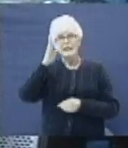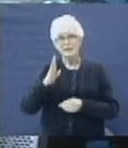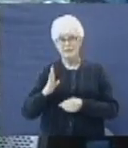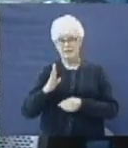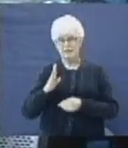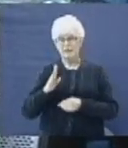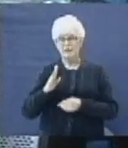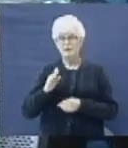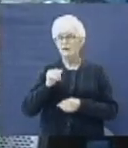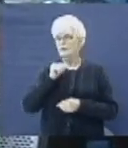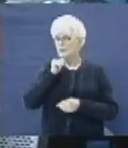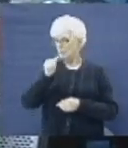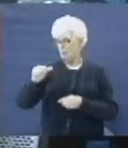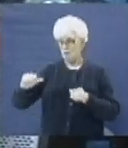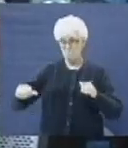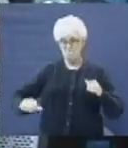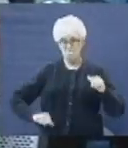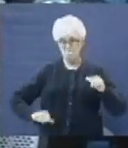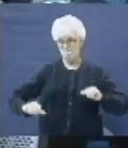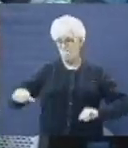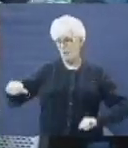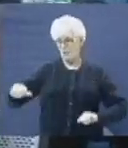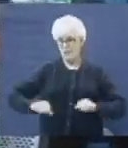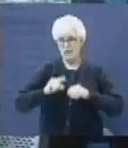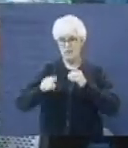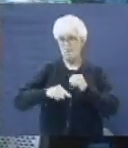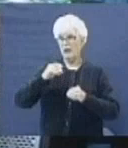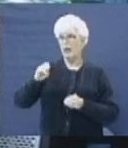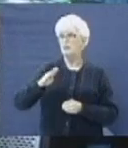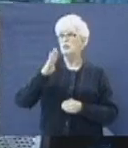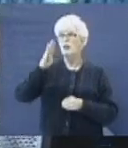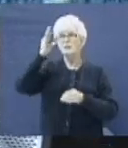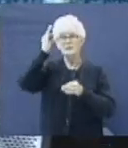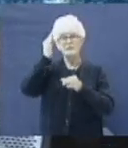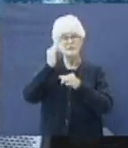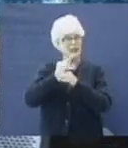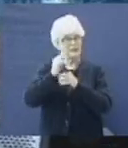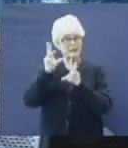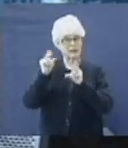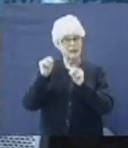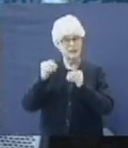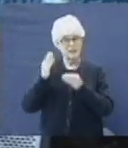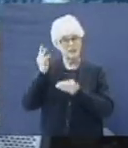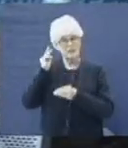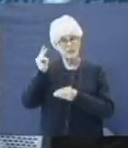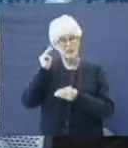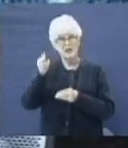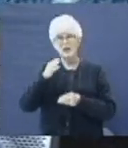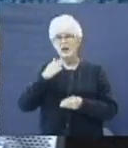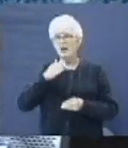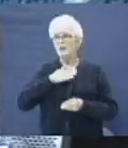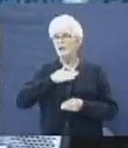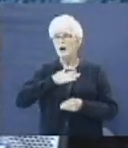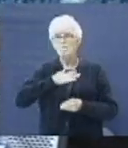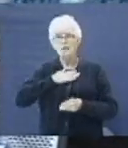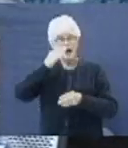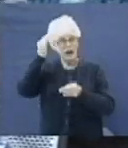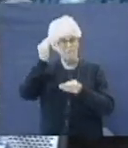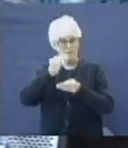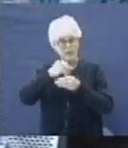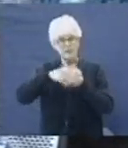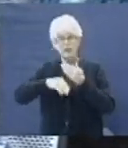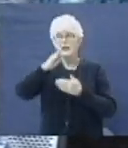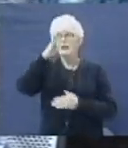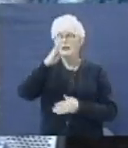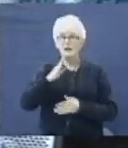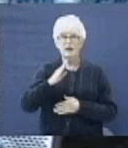God wasn't bragging on Job's faith. Here's the message. It is not my faith in God